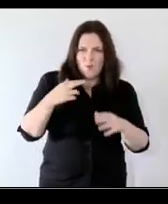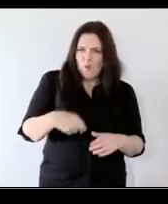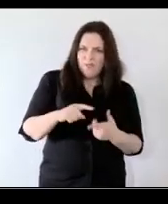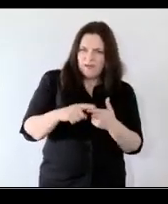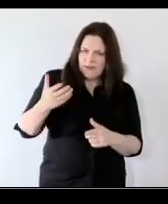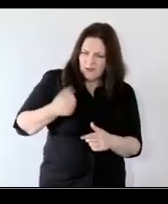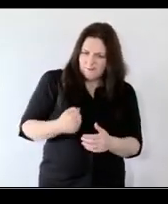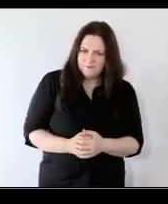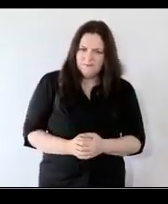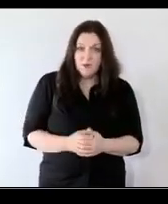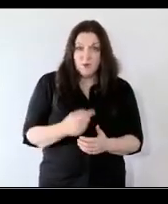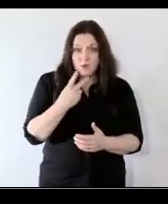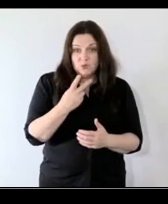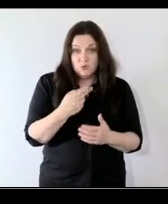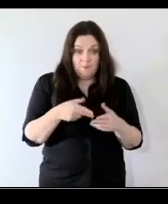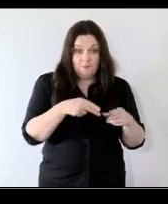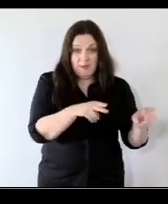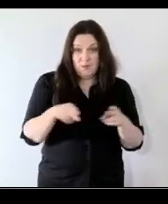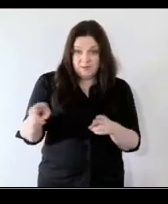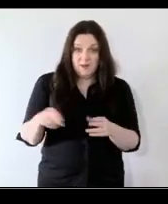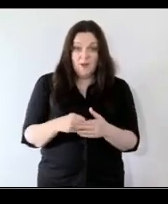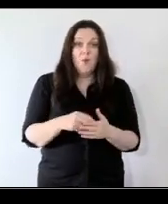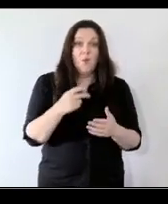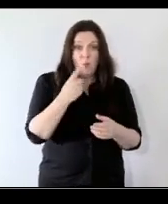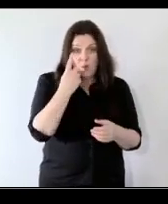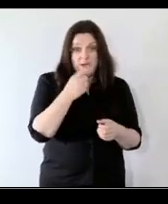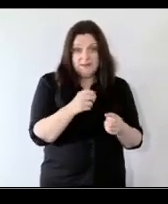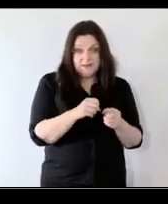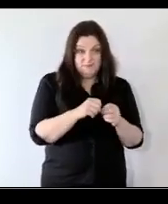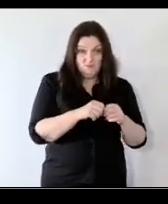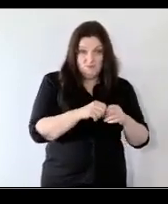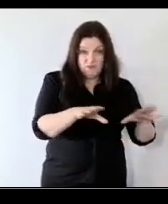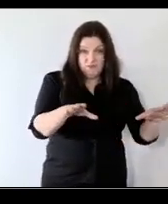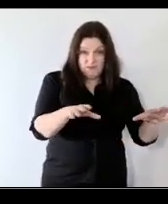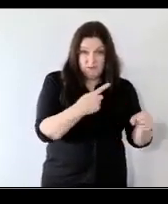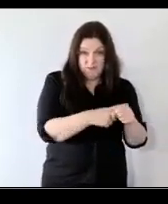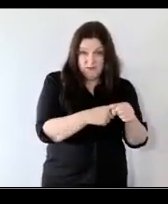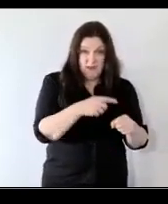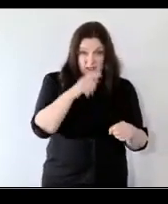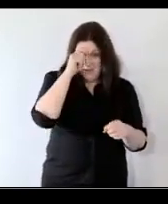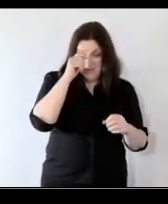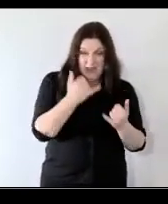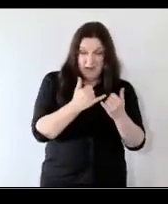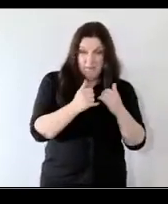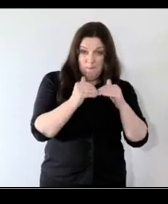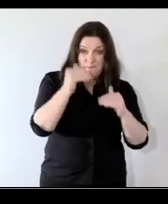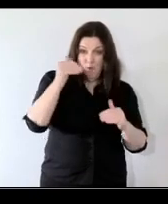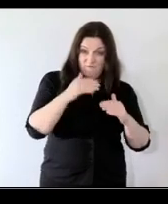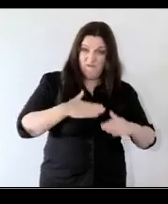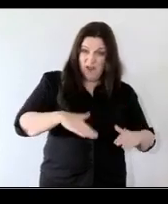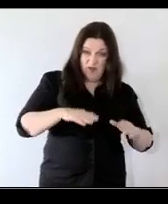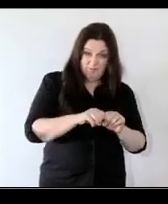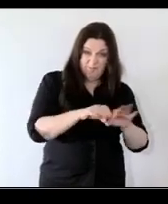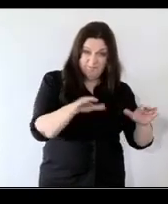um two main ways and one is through redistribution as i think the questioner is is indicating um